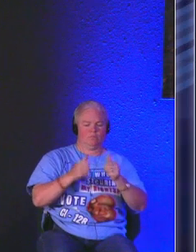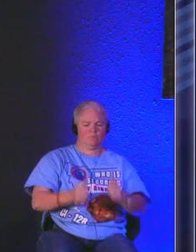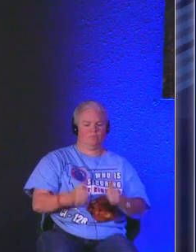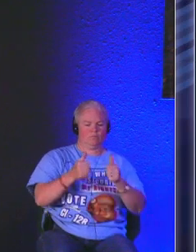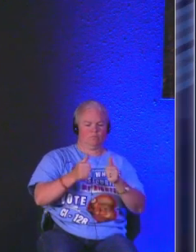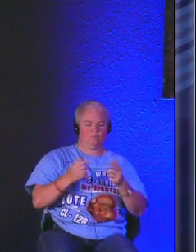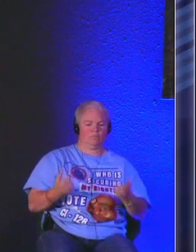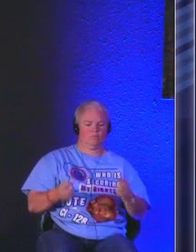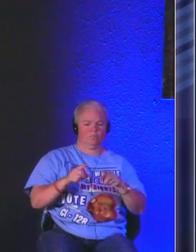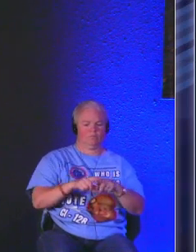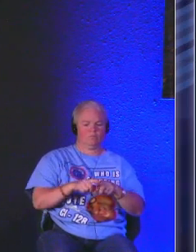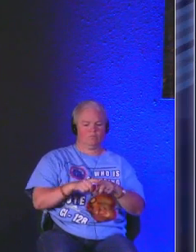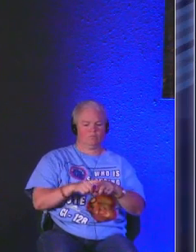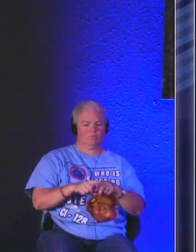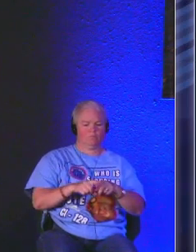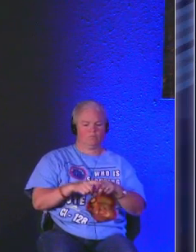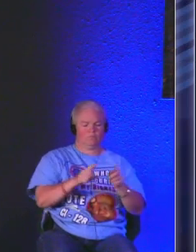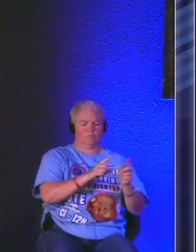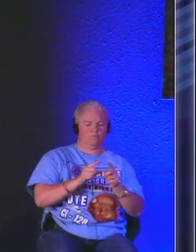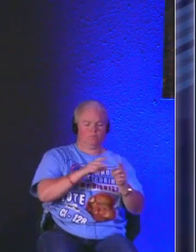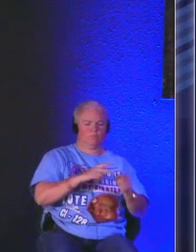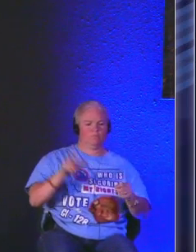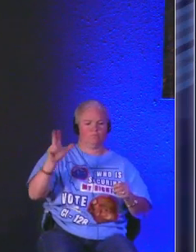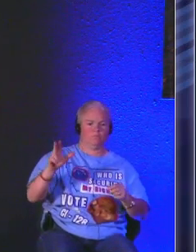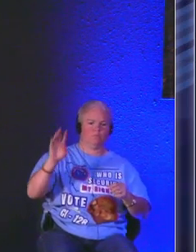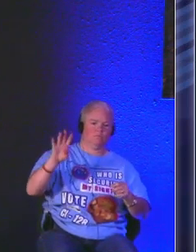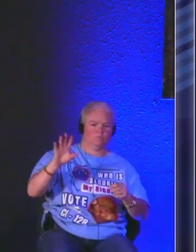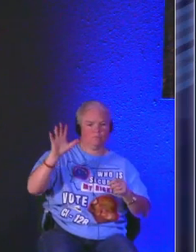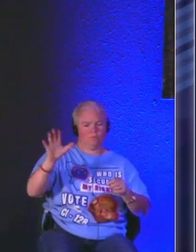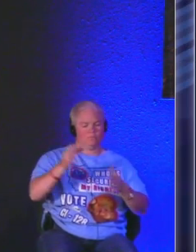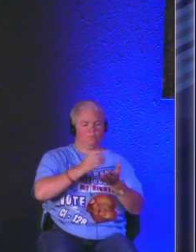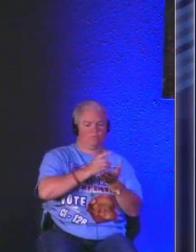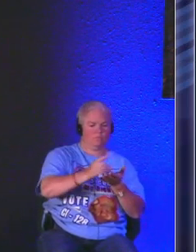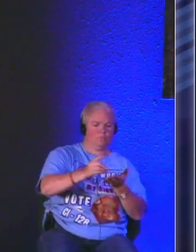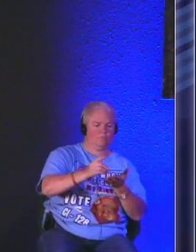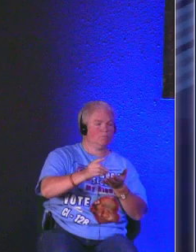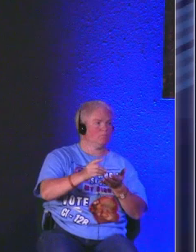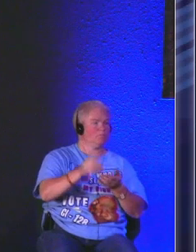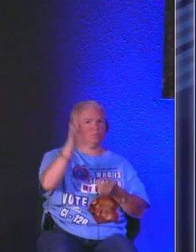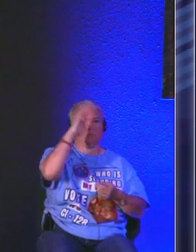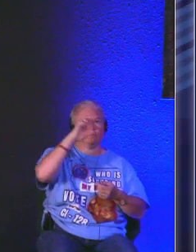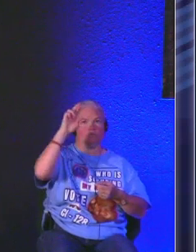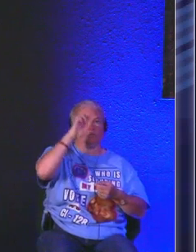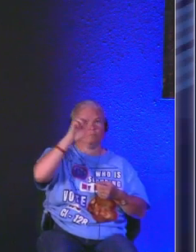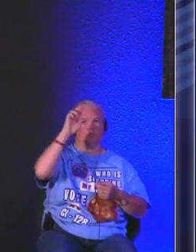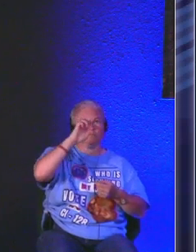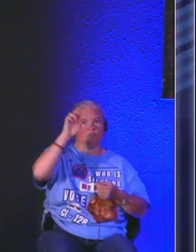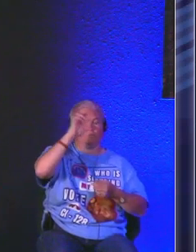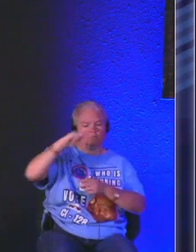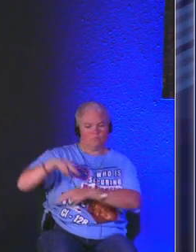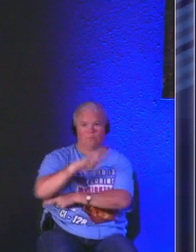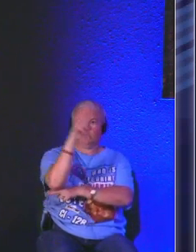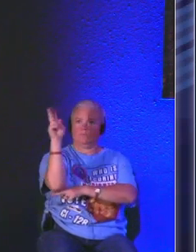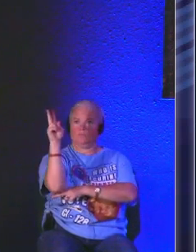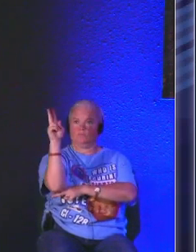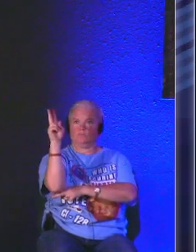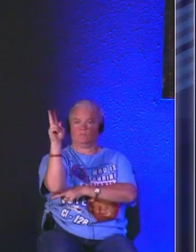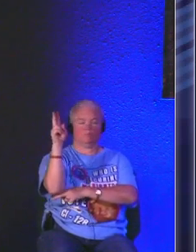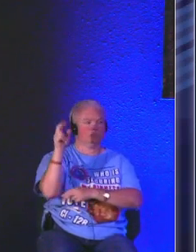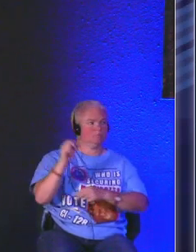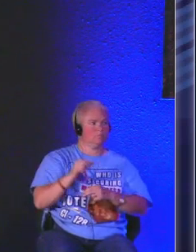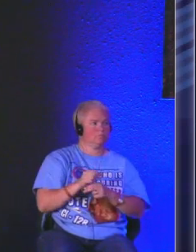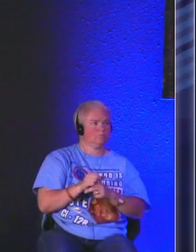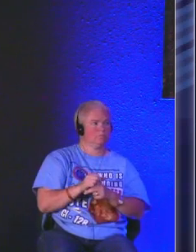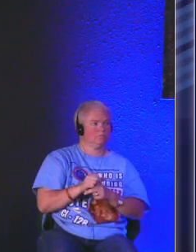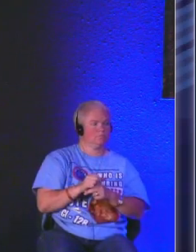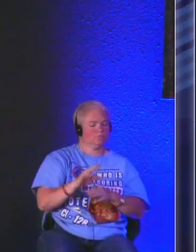is when we when we're committed to it and we do it for three or four or five weeks in a row and then for some reason we go on a vacation or things